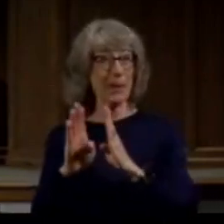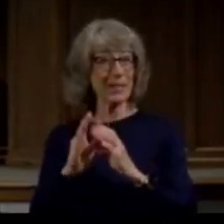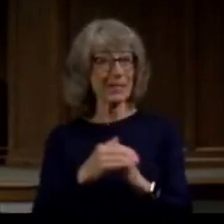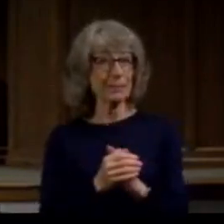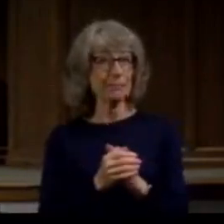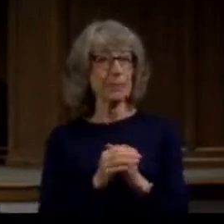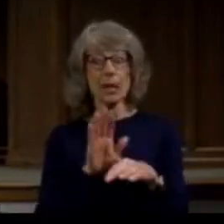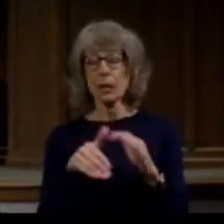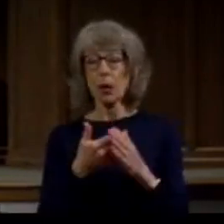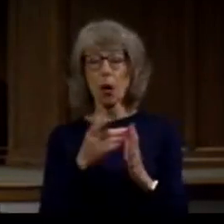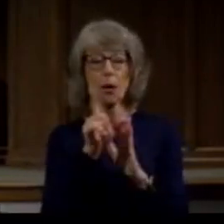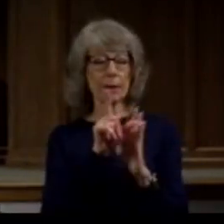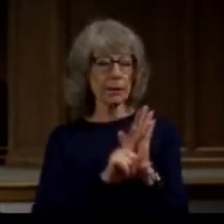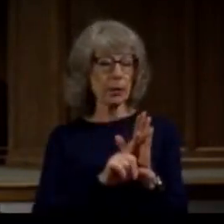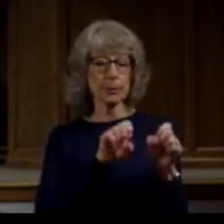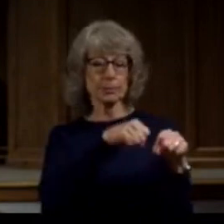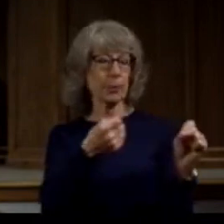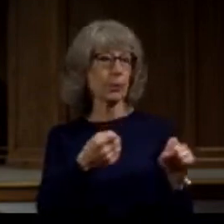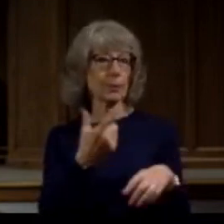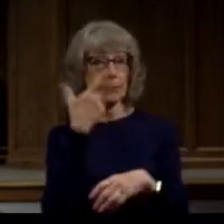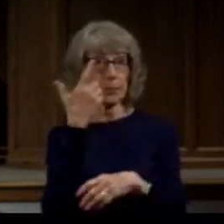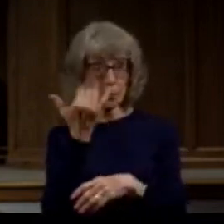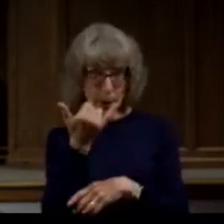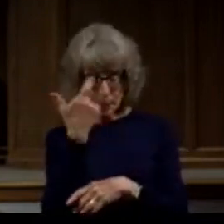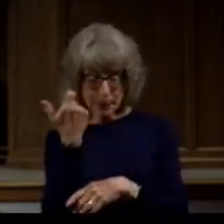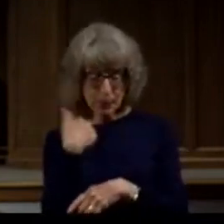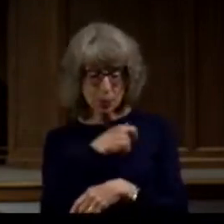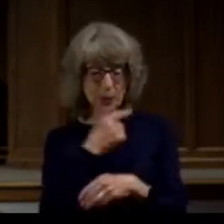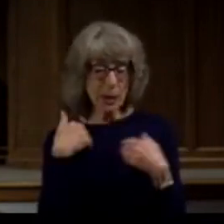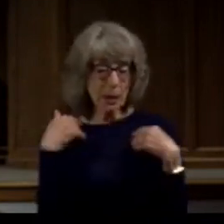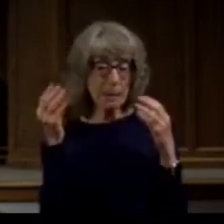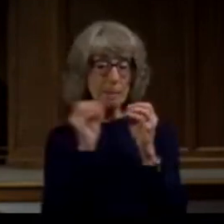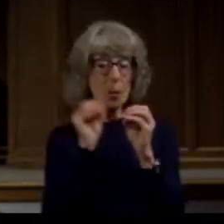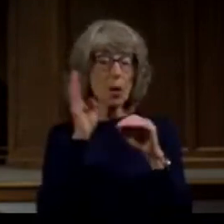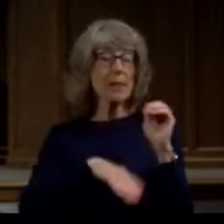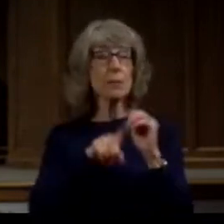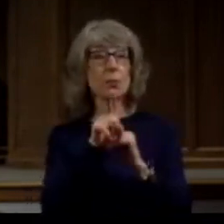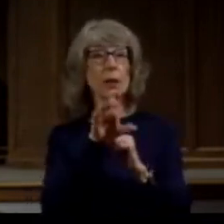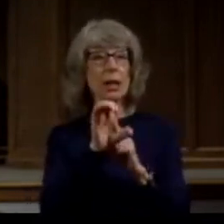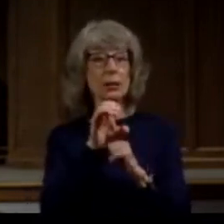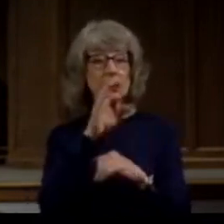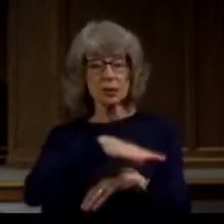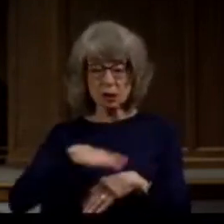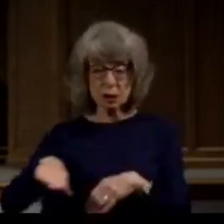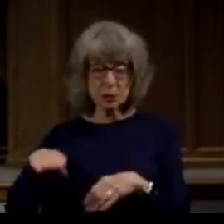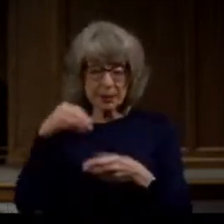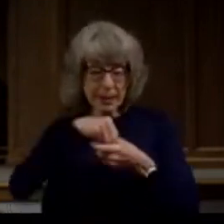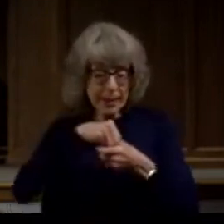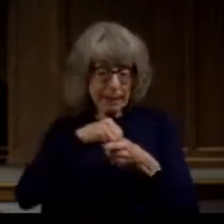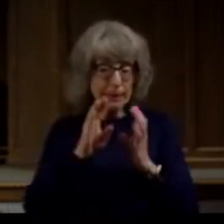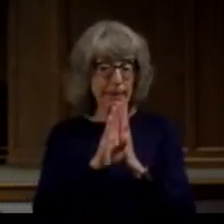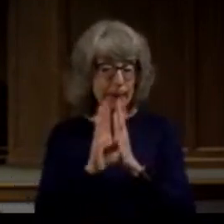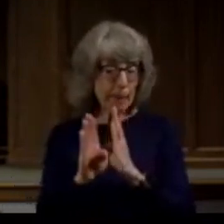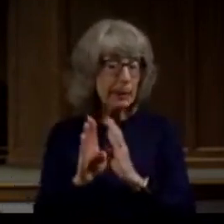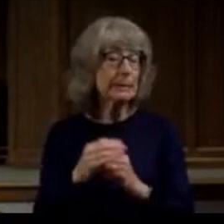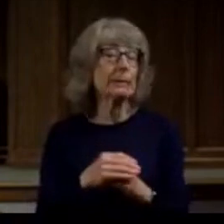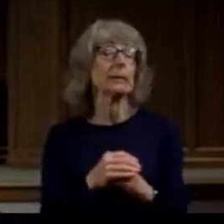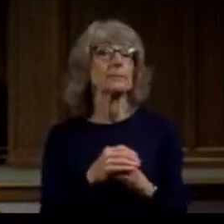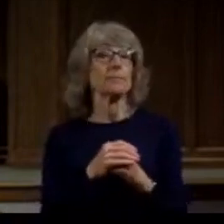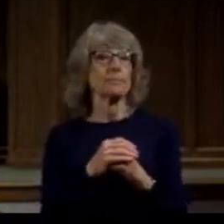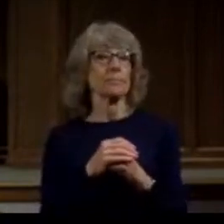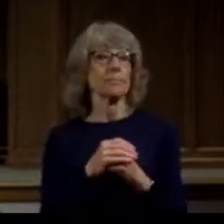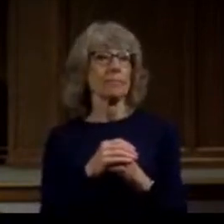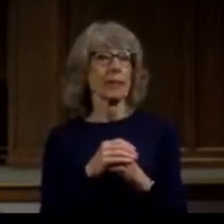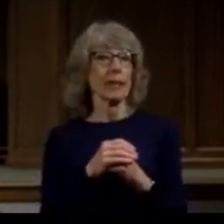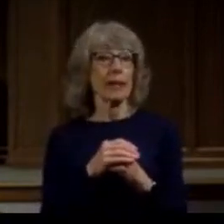because we had over a hundred kids in those buses those buses were incredible we would load the